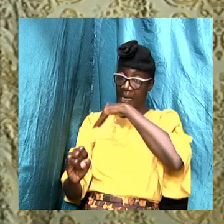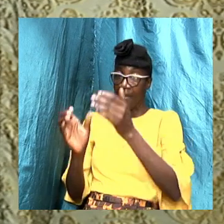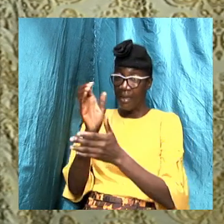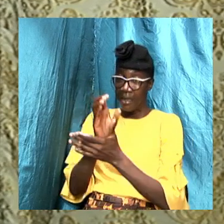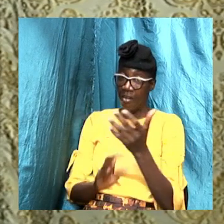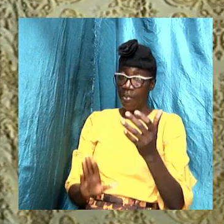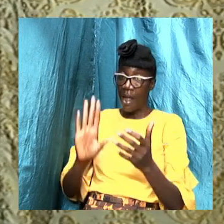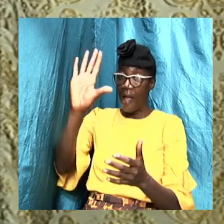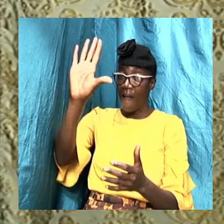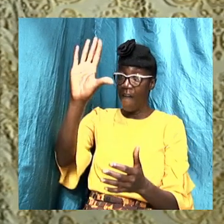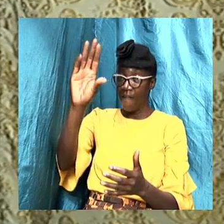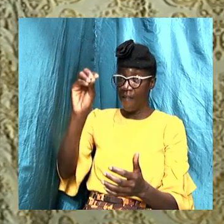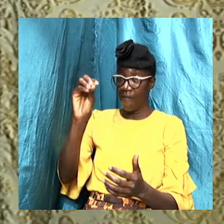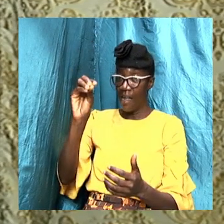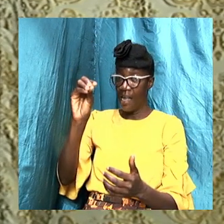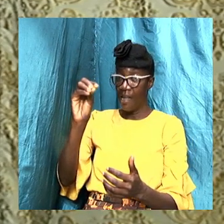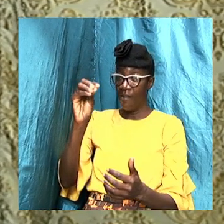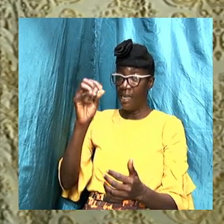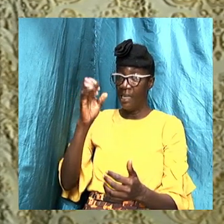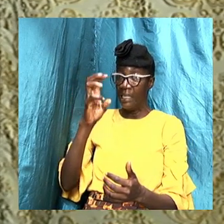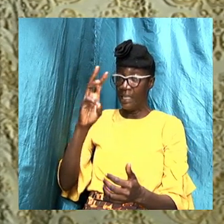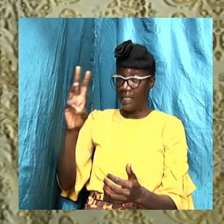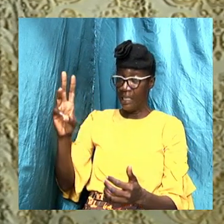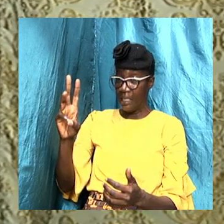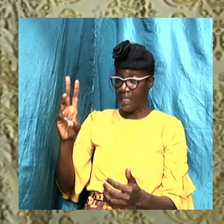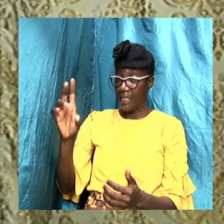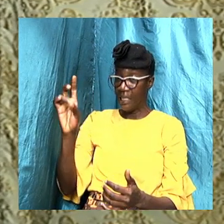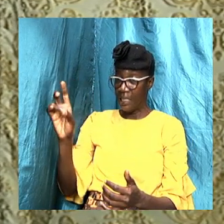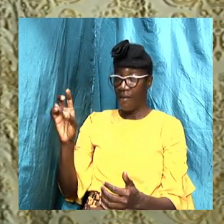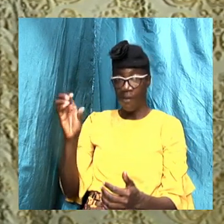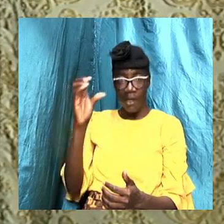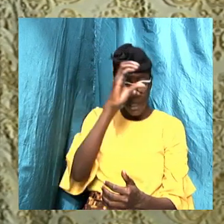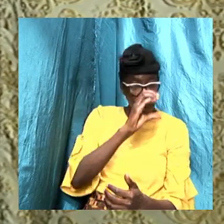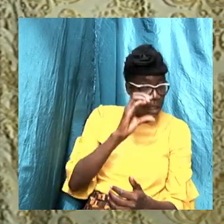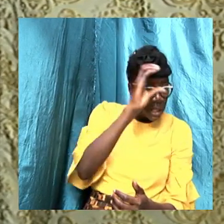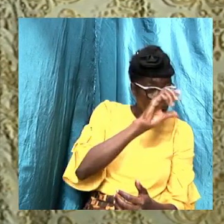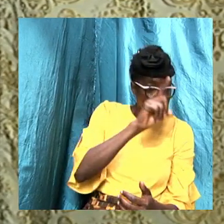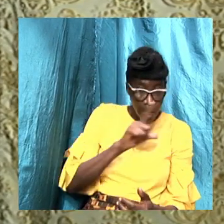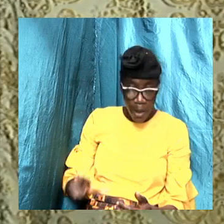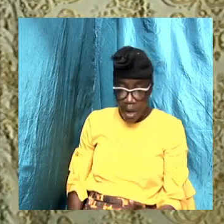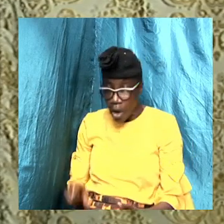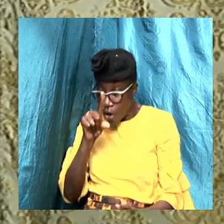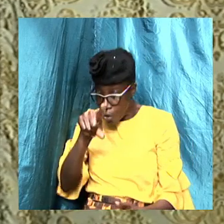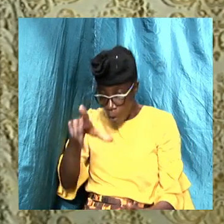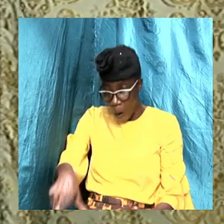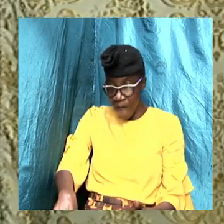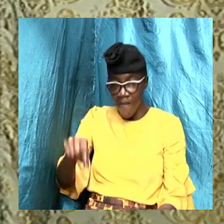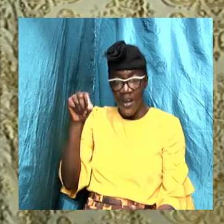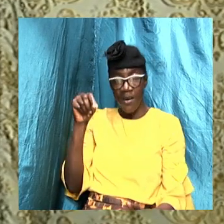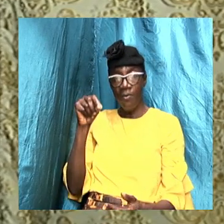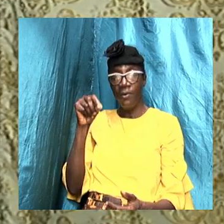6 to 7, and we said, it says, the Lord while he may be found.